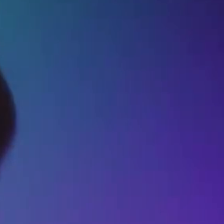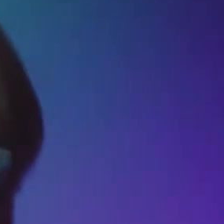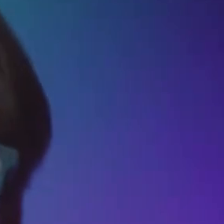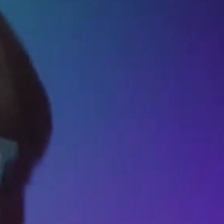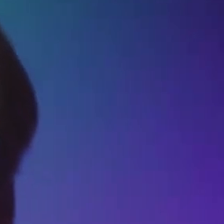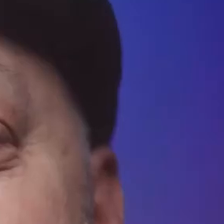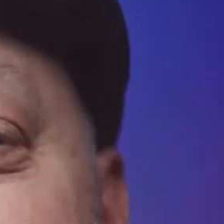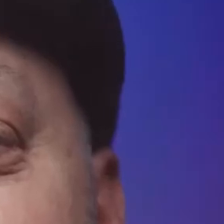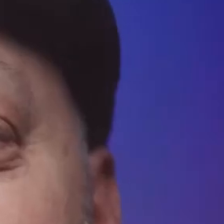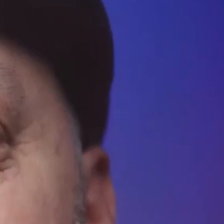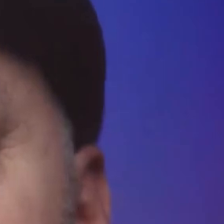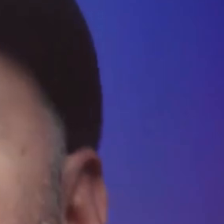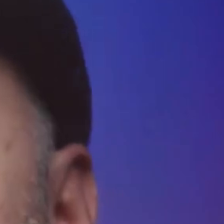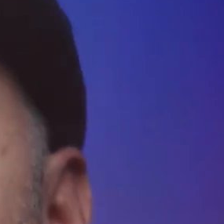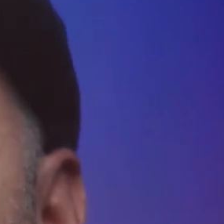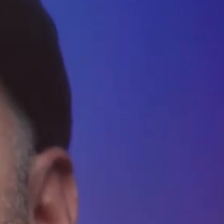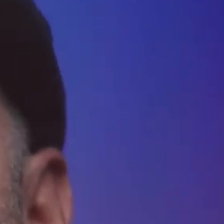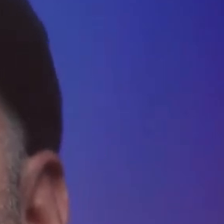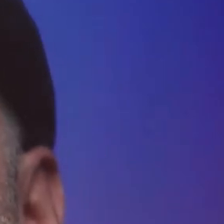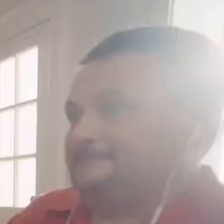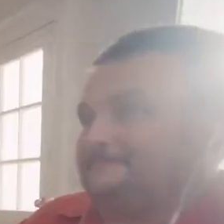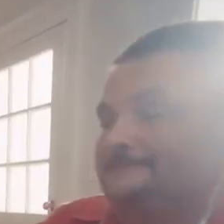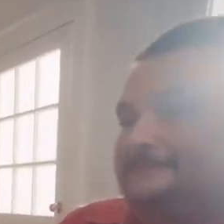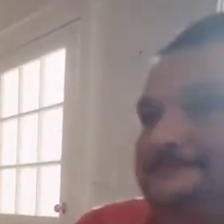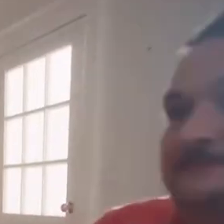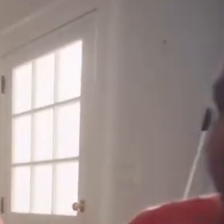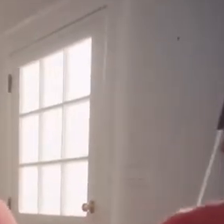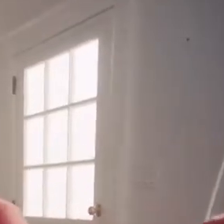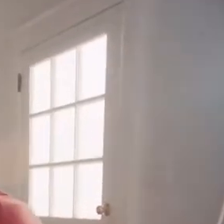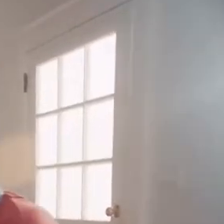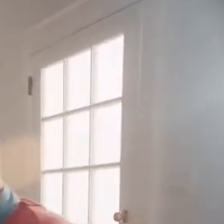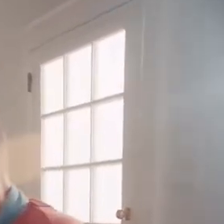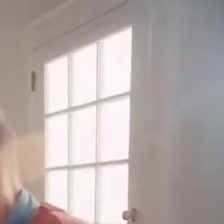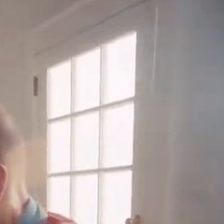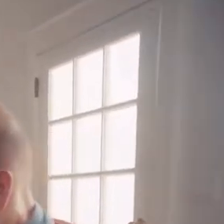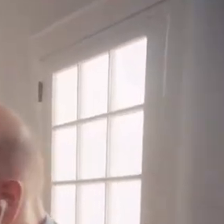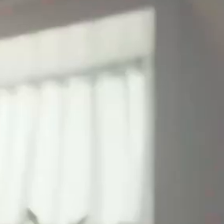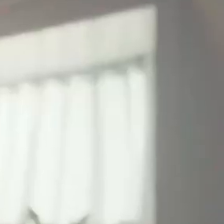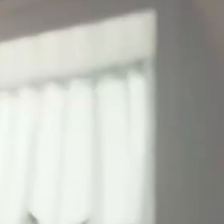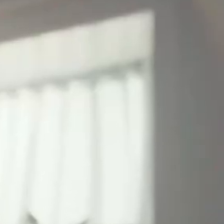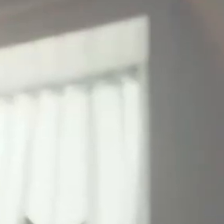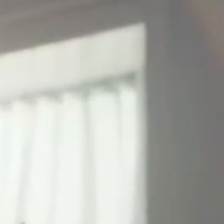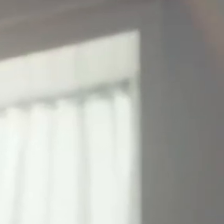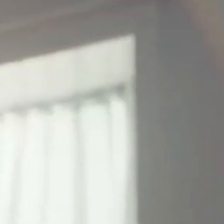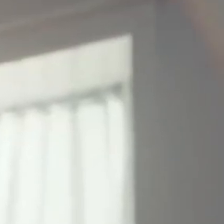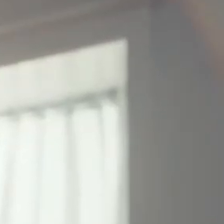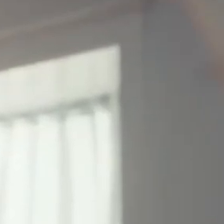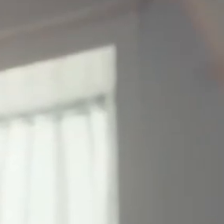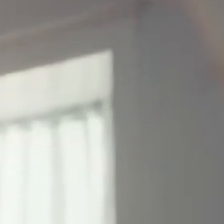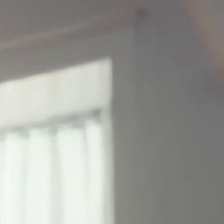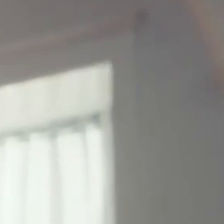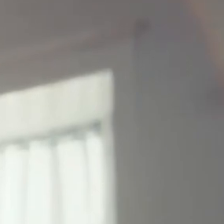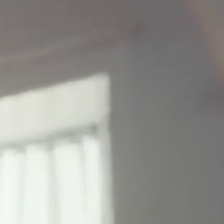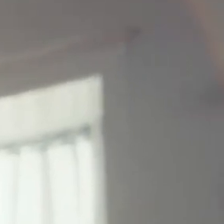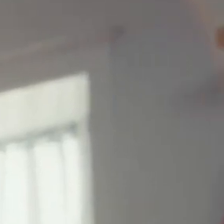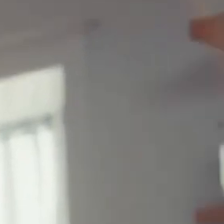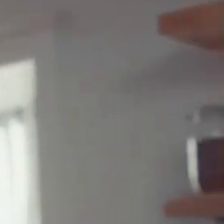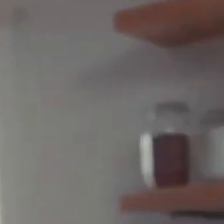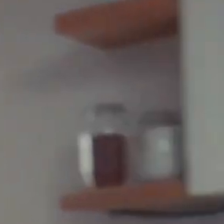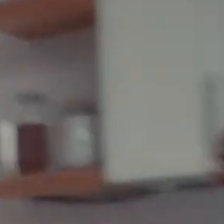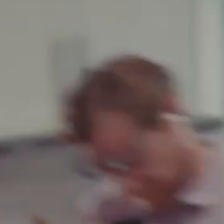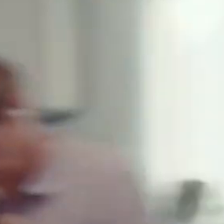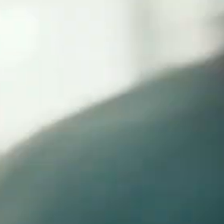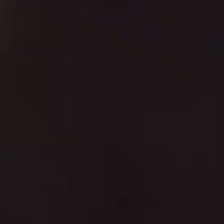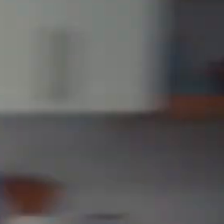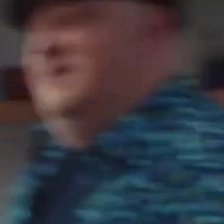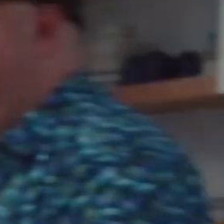my game? Maybe. It's a group of people that is really comfortable around each other. You know what? Scrooge mean to